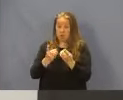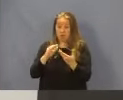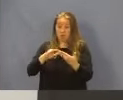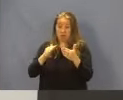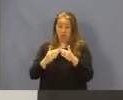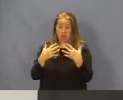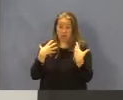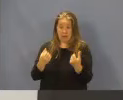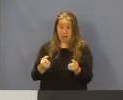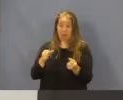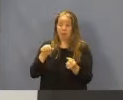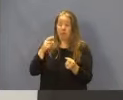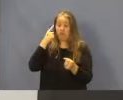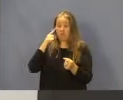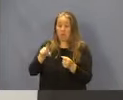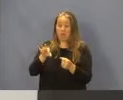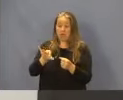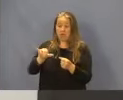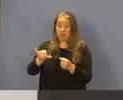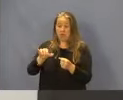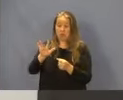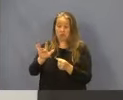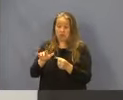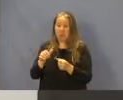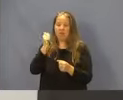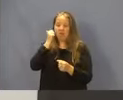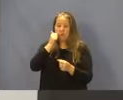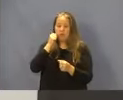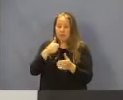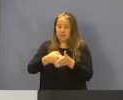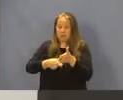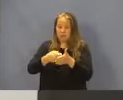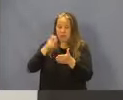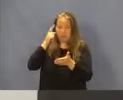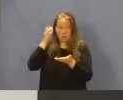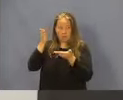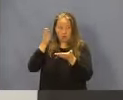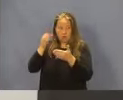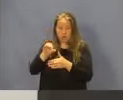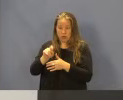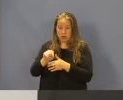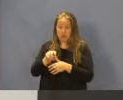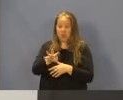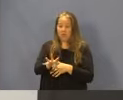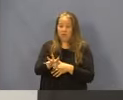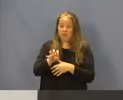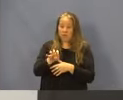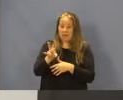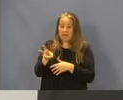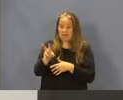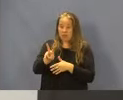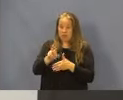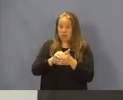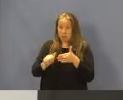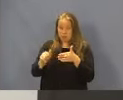for state fiscal year 25. The per diem rate for the service cost is $472